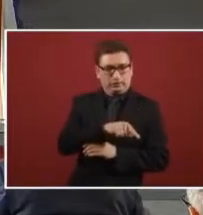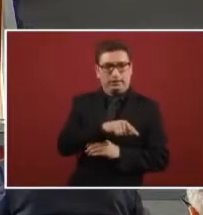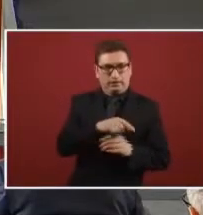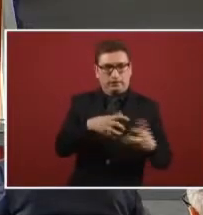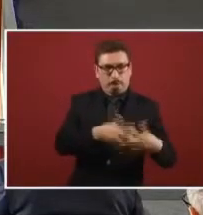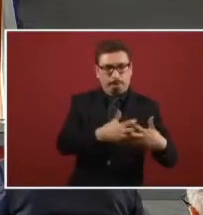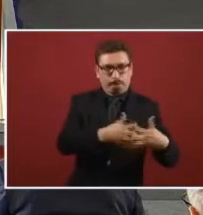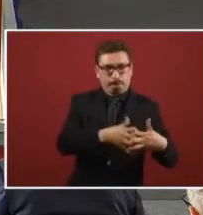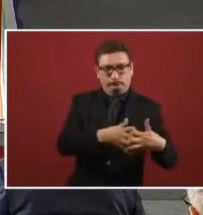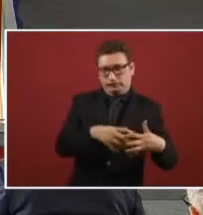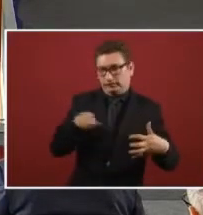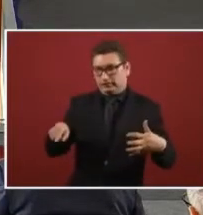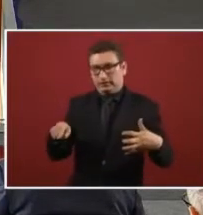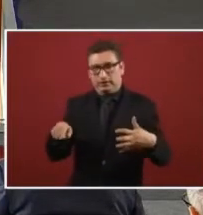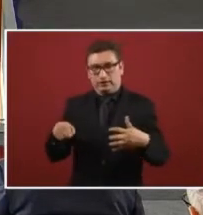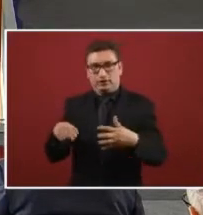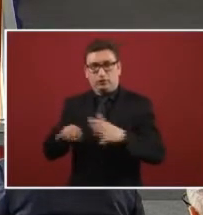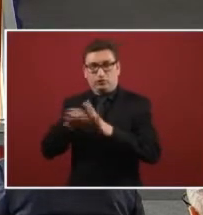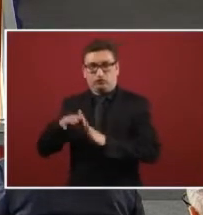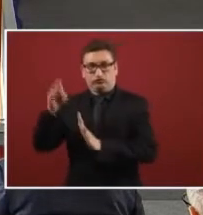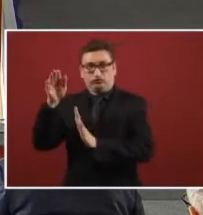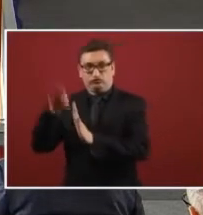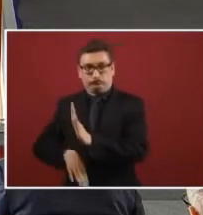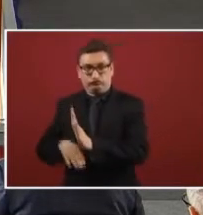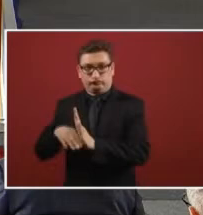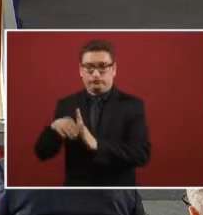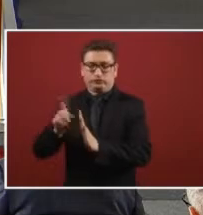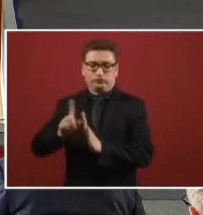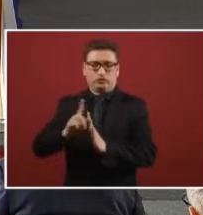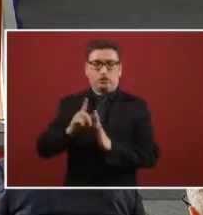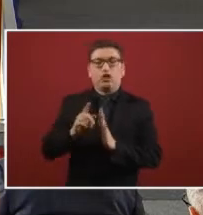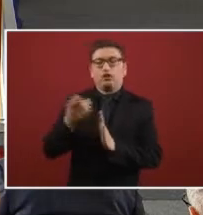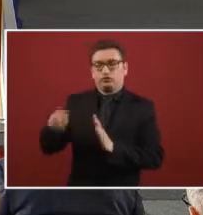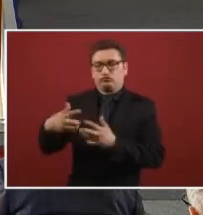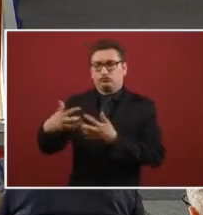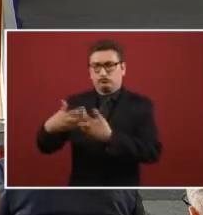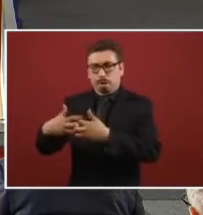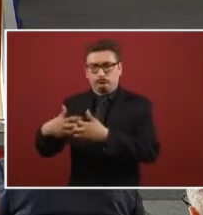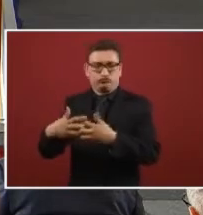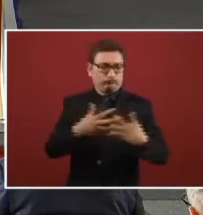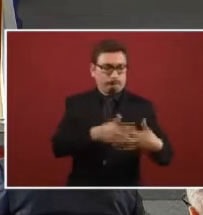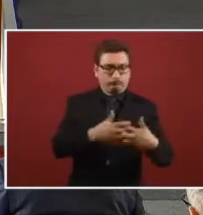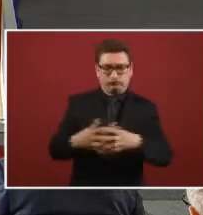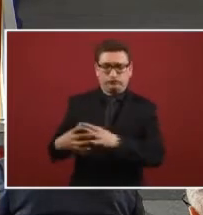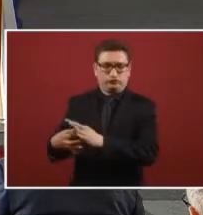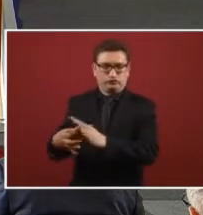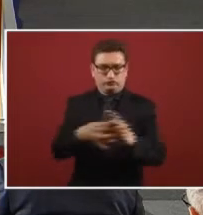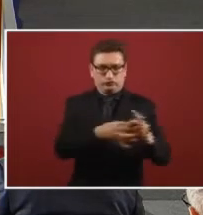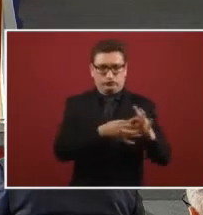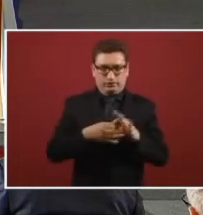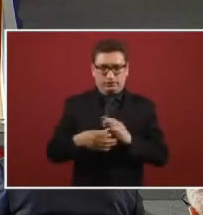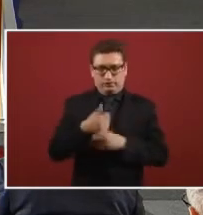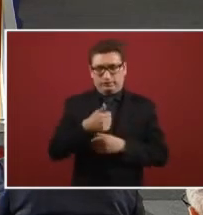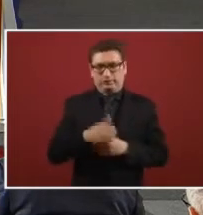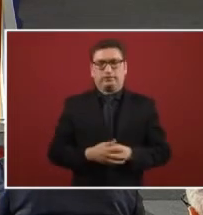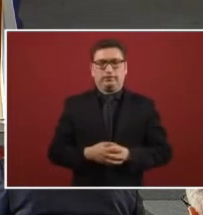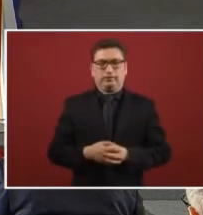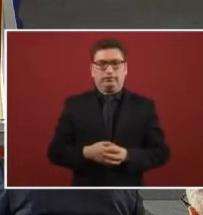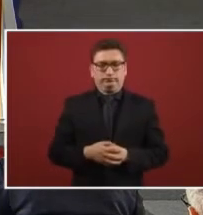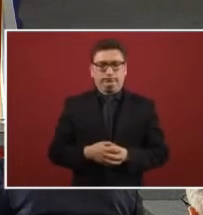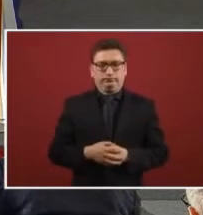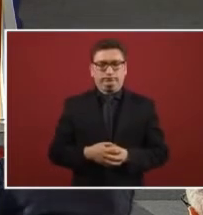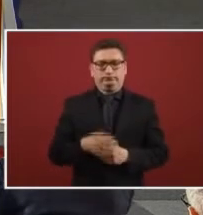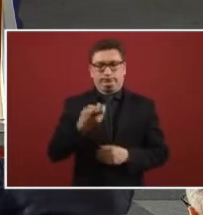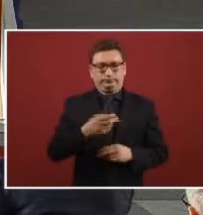tower then they will prepare Tula in order to prevent to stop the production on the other